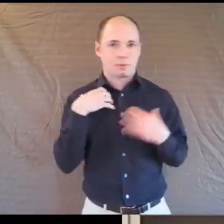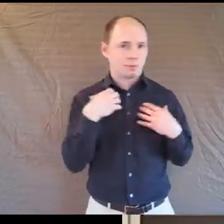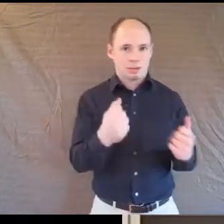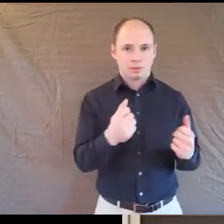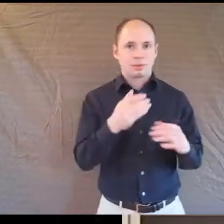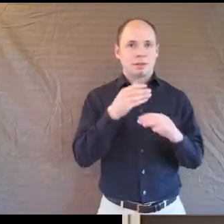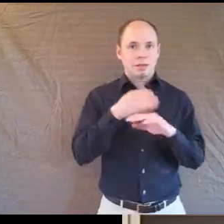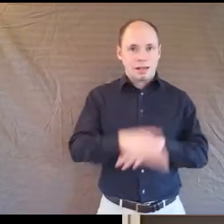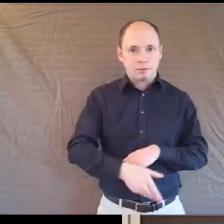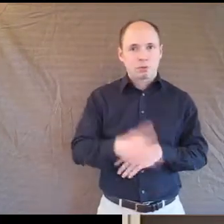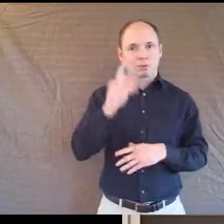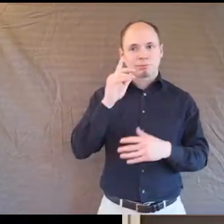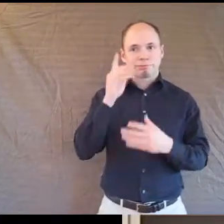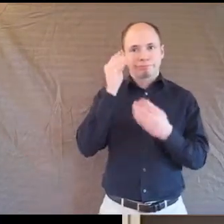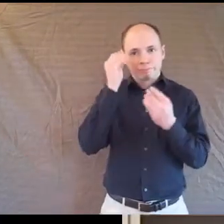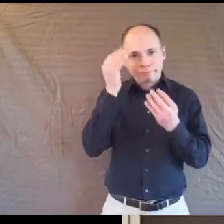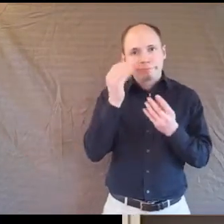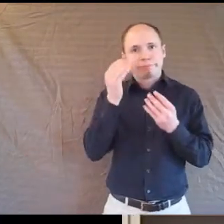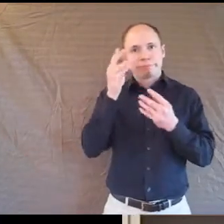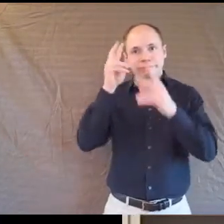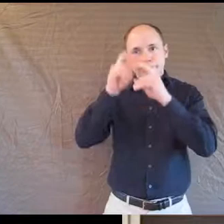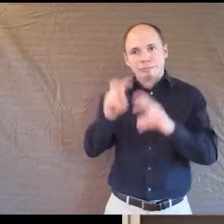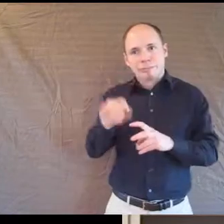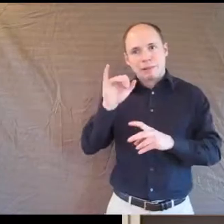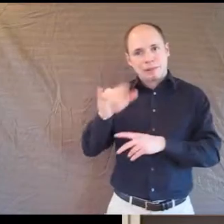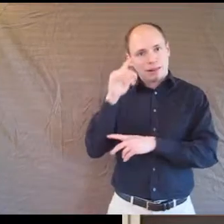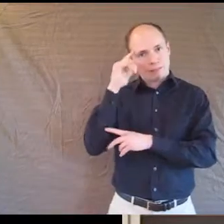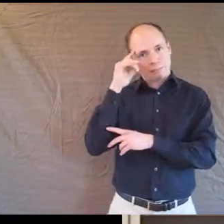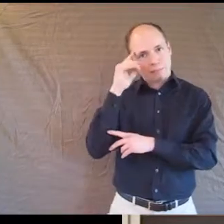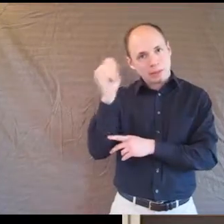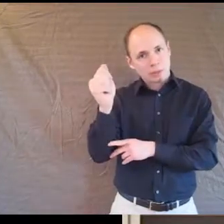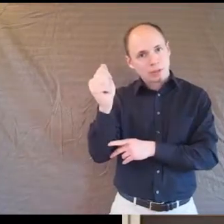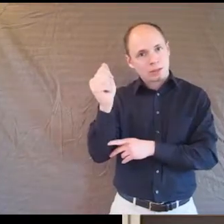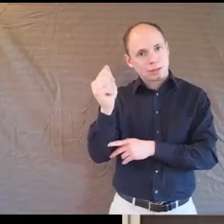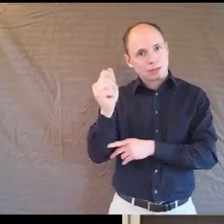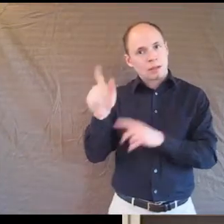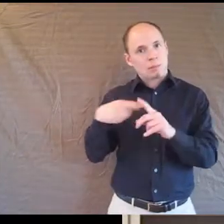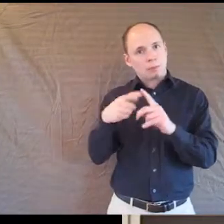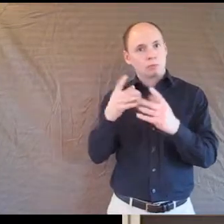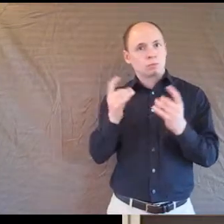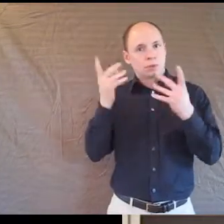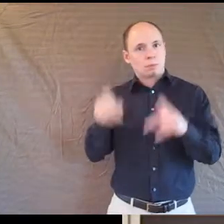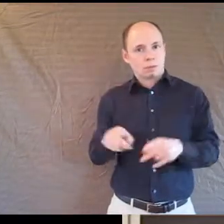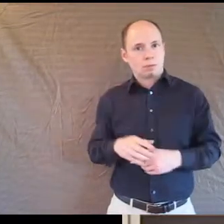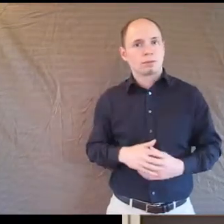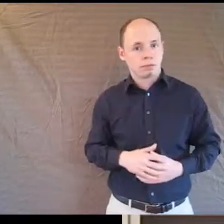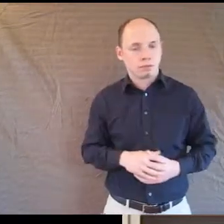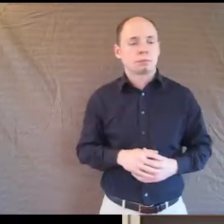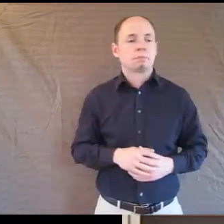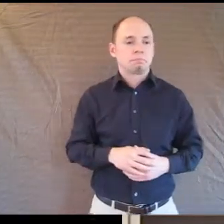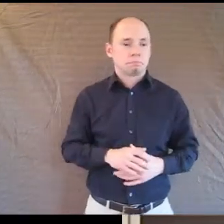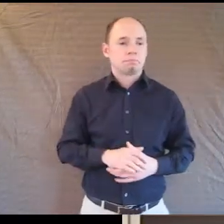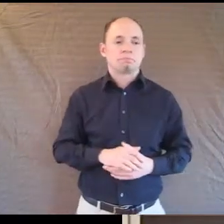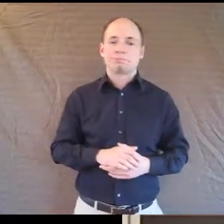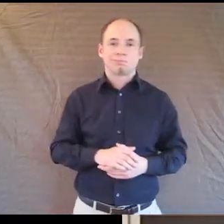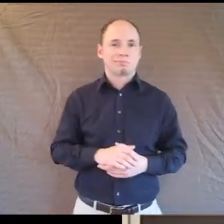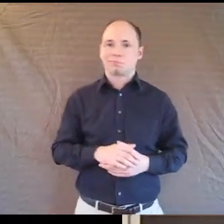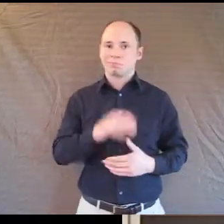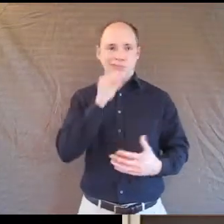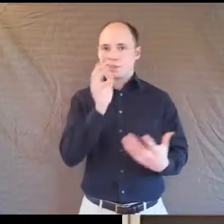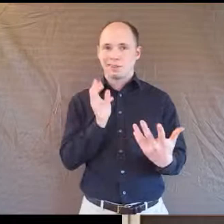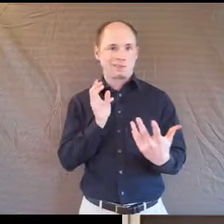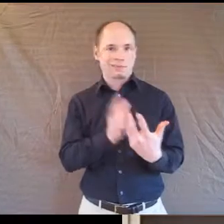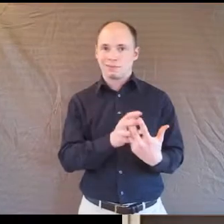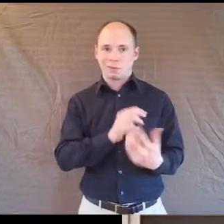from revisiting, reliving, reprocessing trauma memories. It doesn't serve